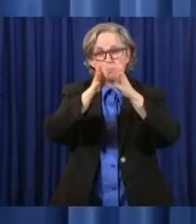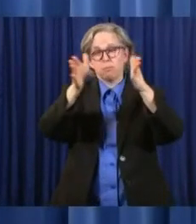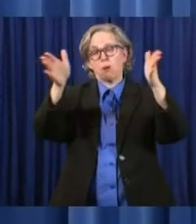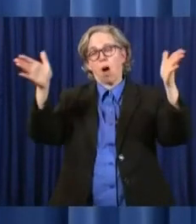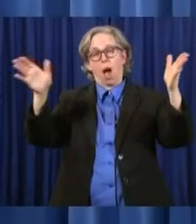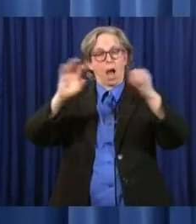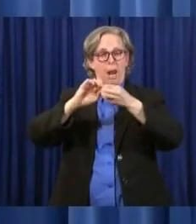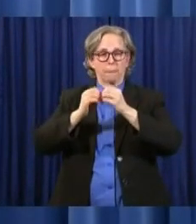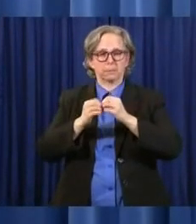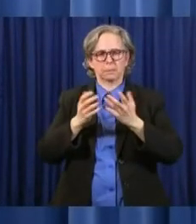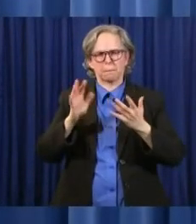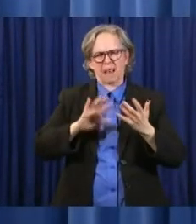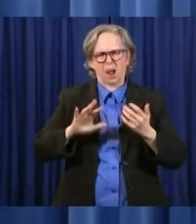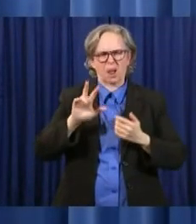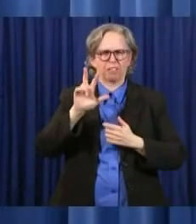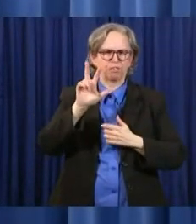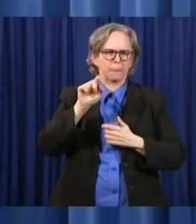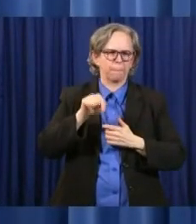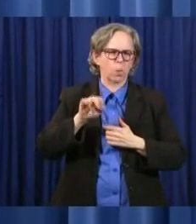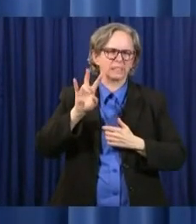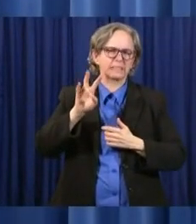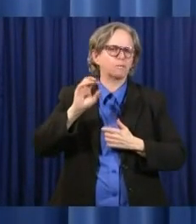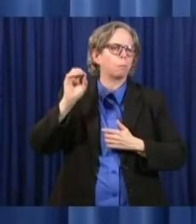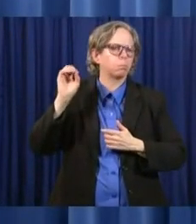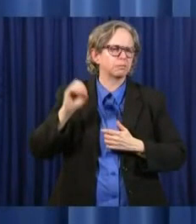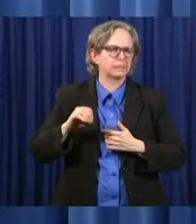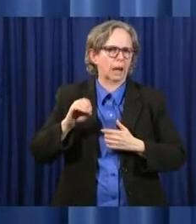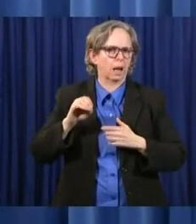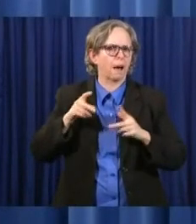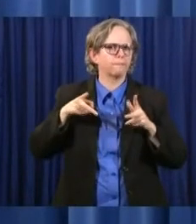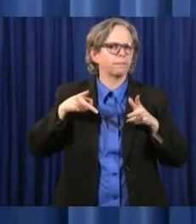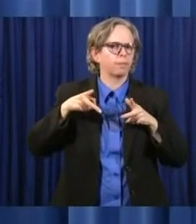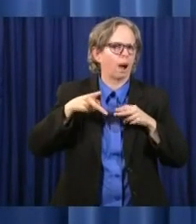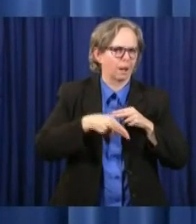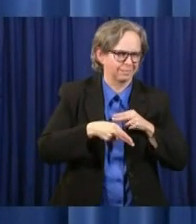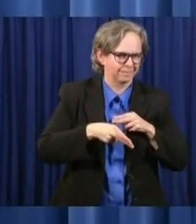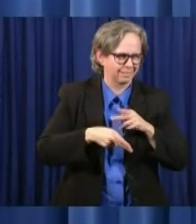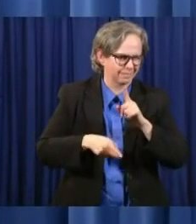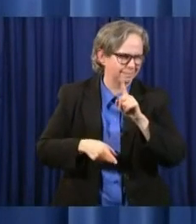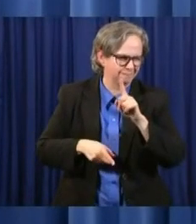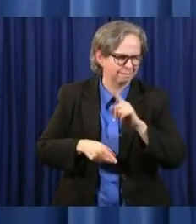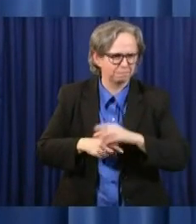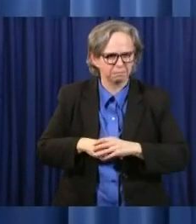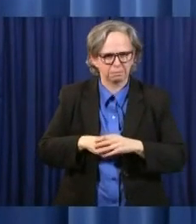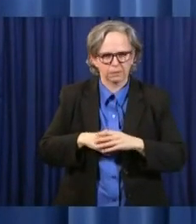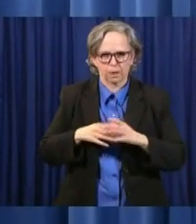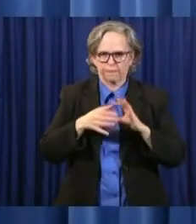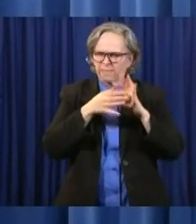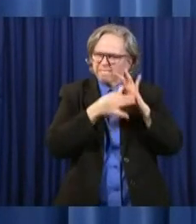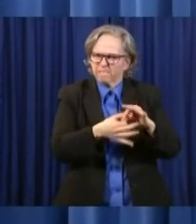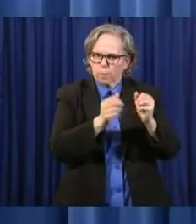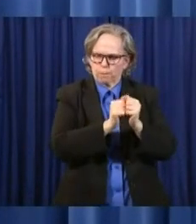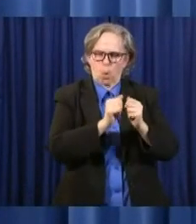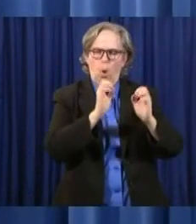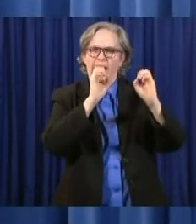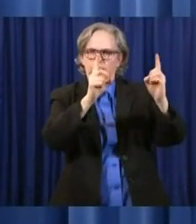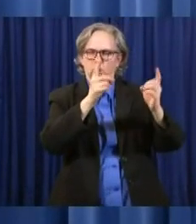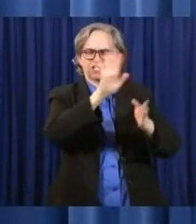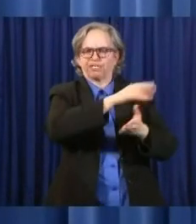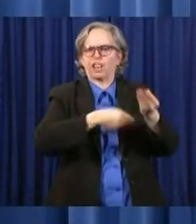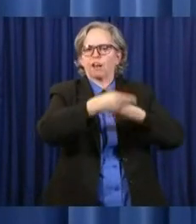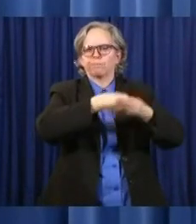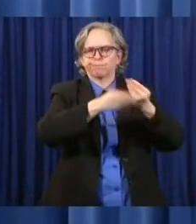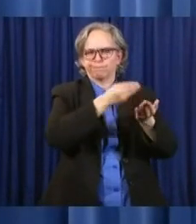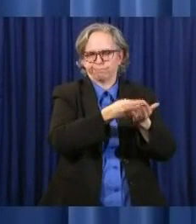.7% cut in education funding, primary and secondary,